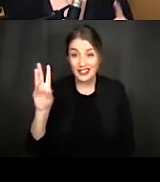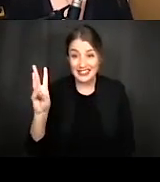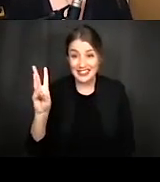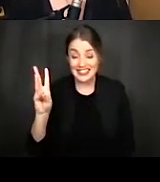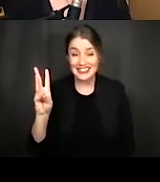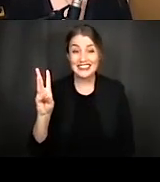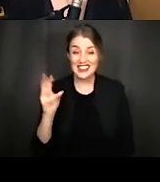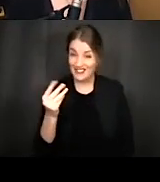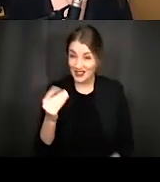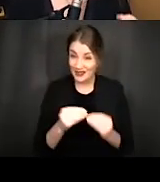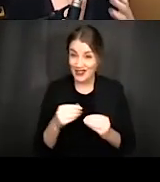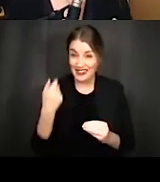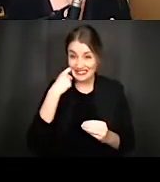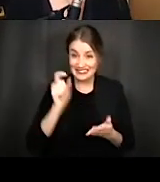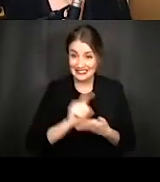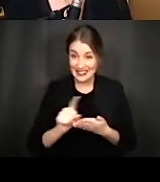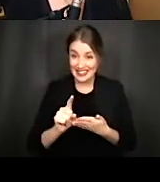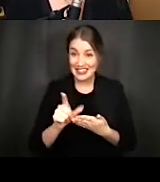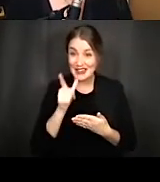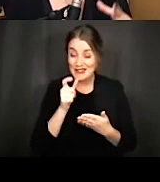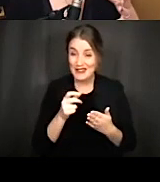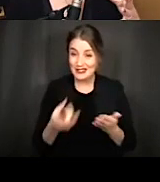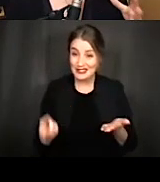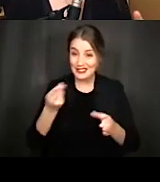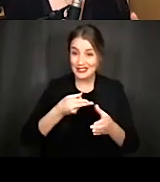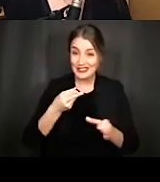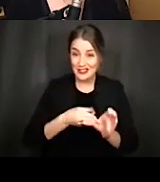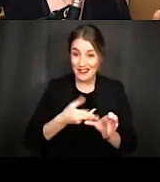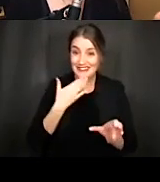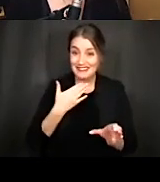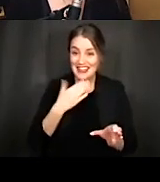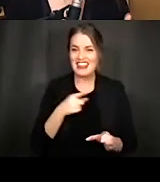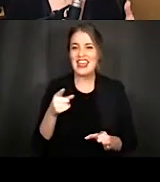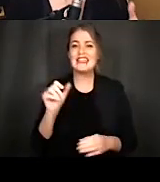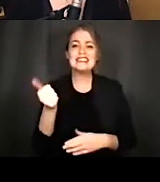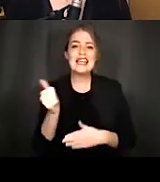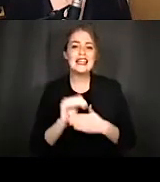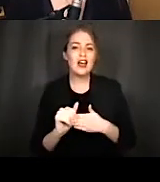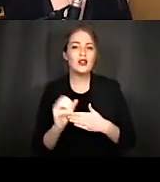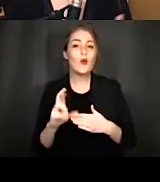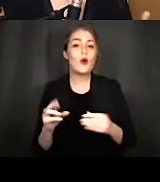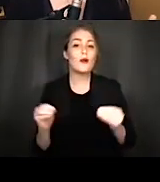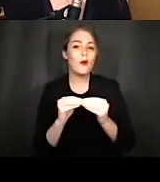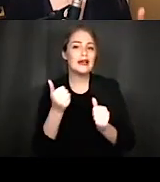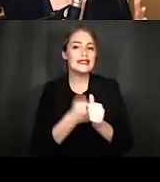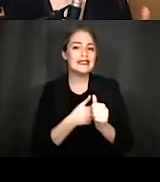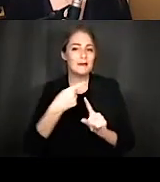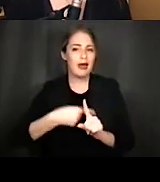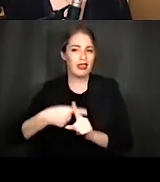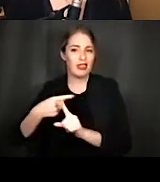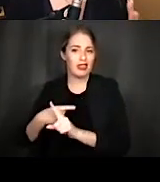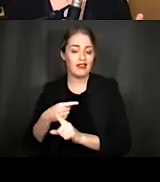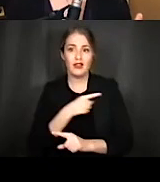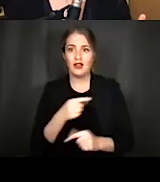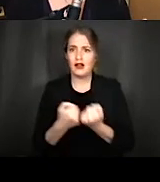this week so thank you for that and these are the folks who are uh donating ten dollars or more per month and you folks are really the backbone